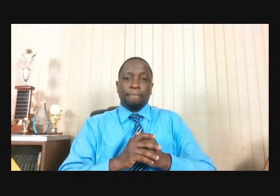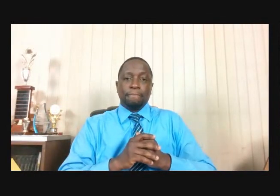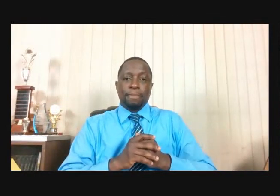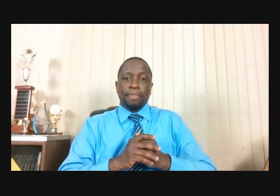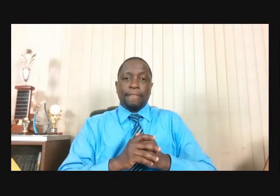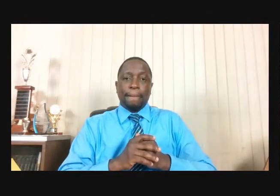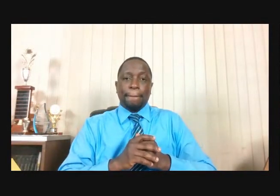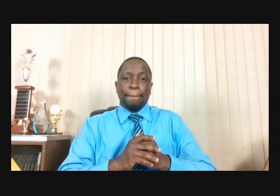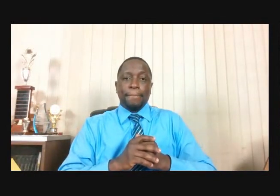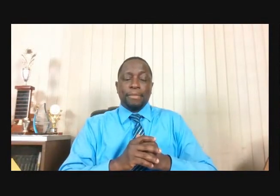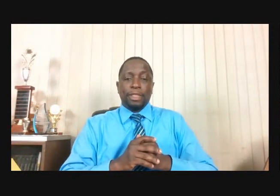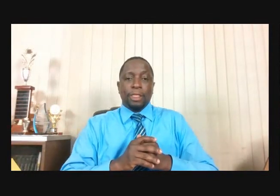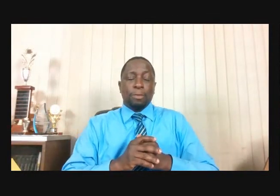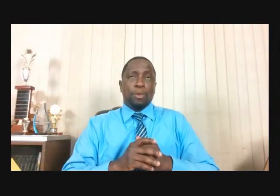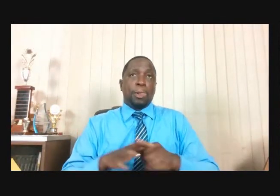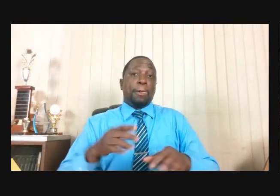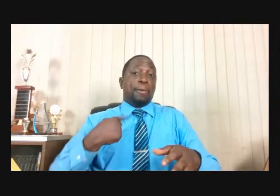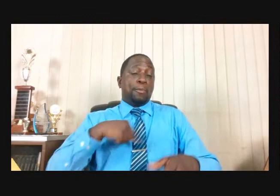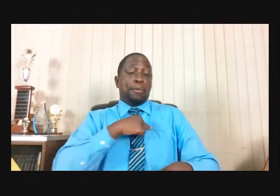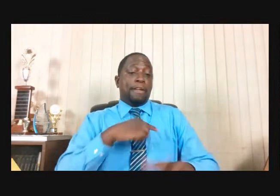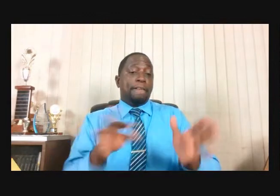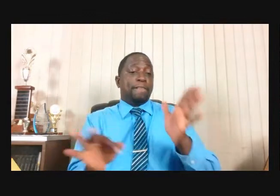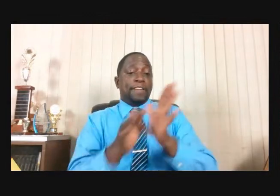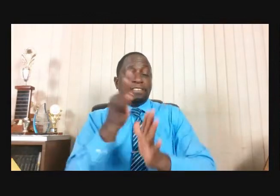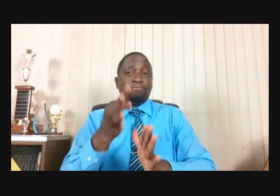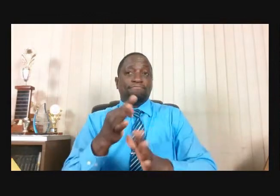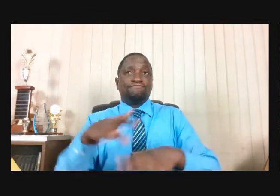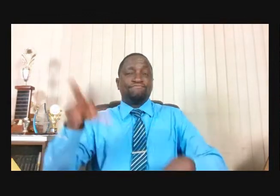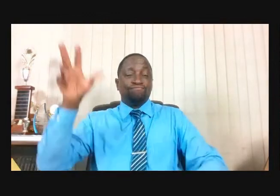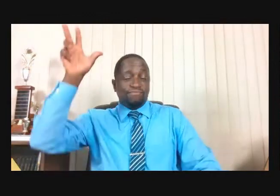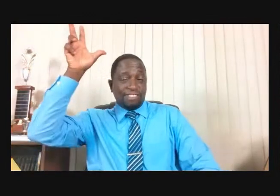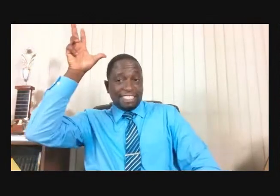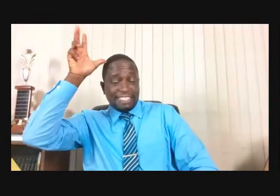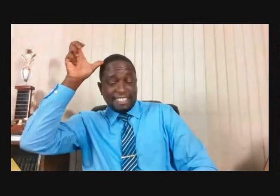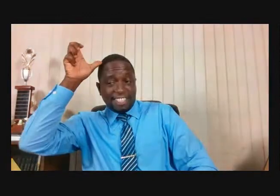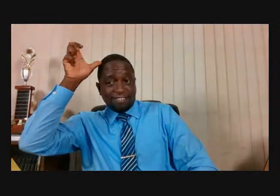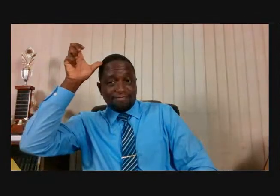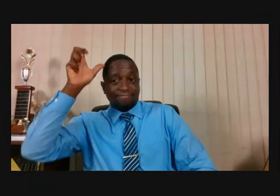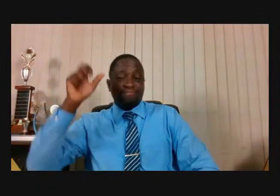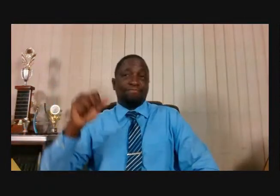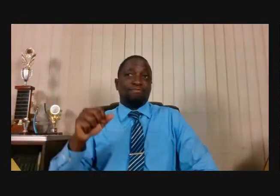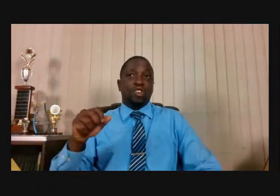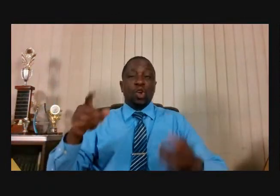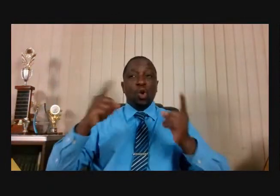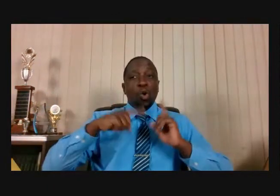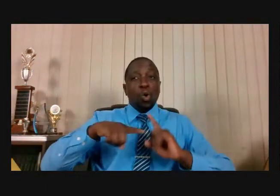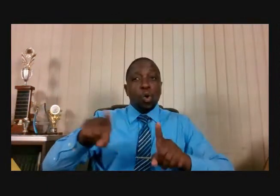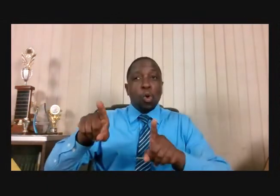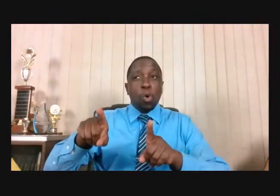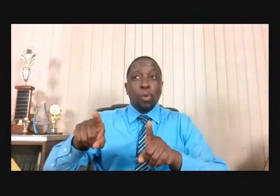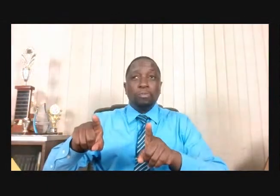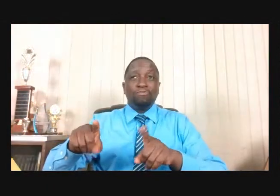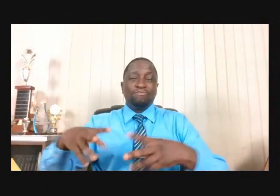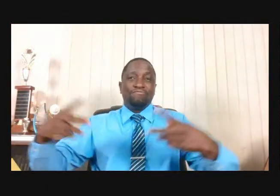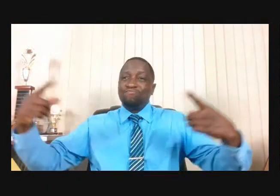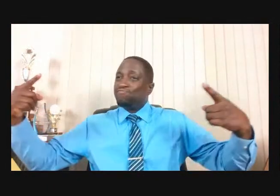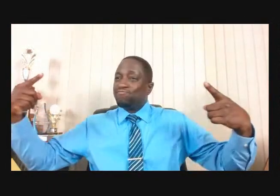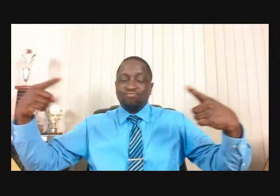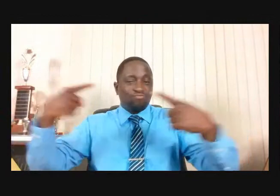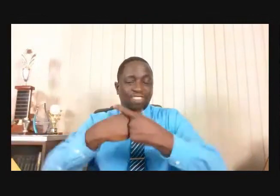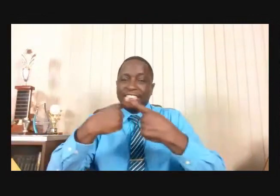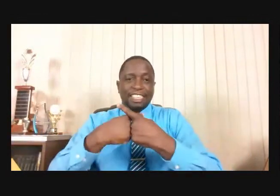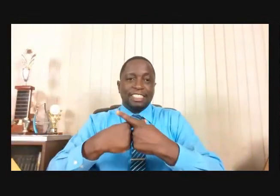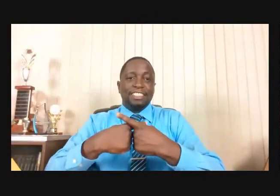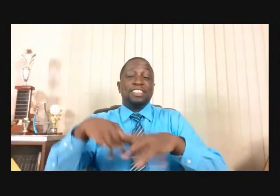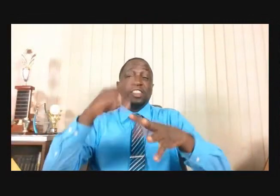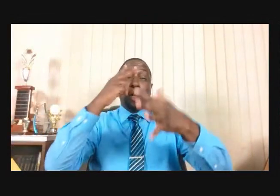Satan Attacked Him In His Area Of Strength Hear Me Out Again Satan Attacked Elijah